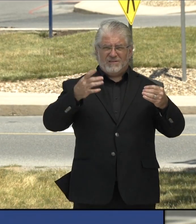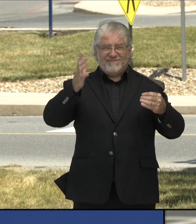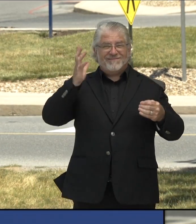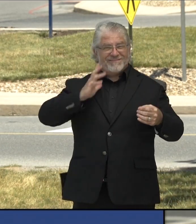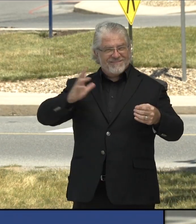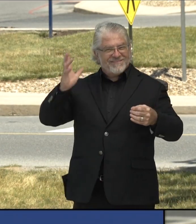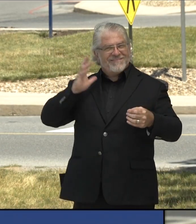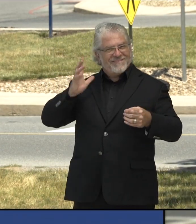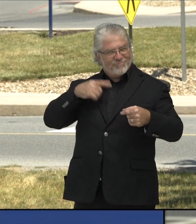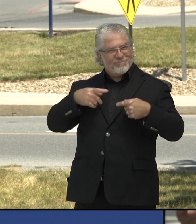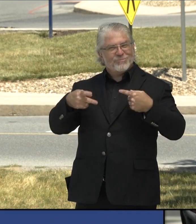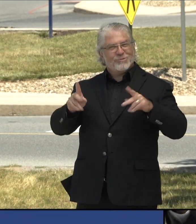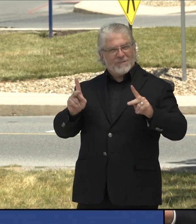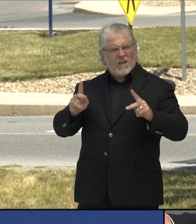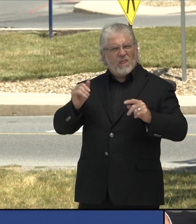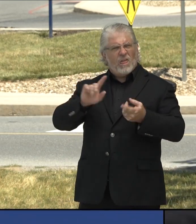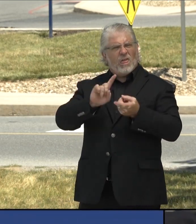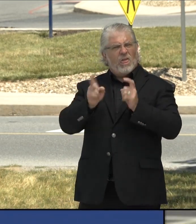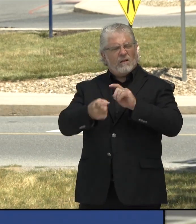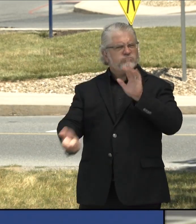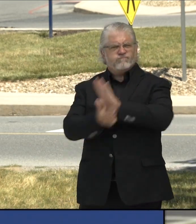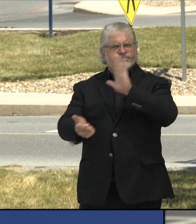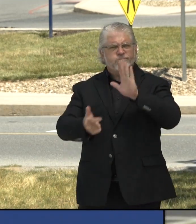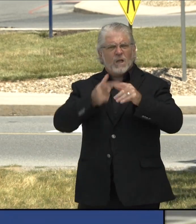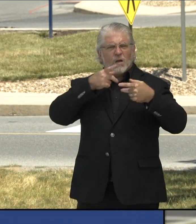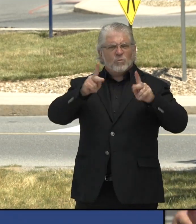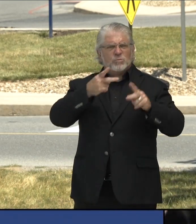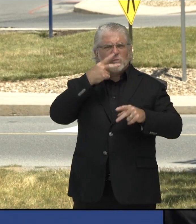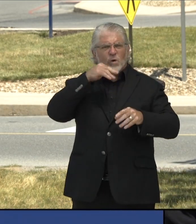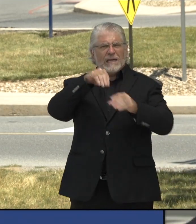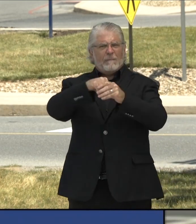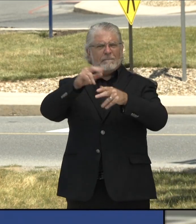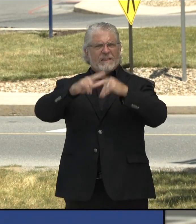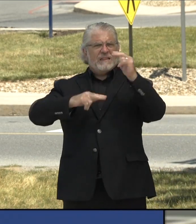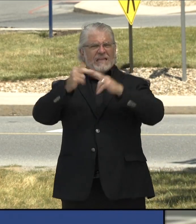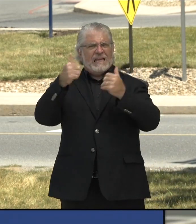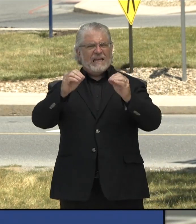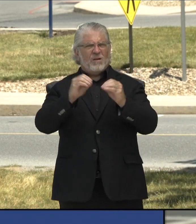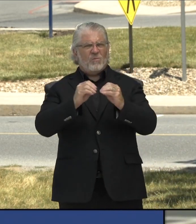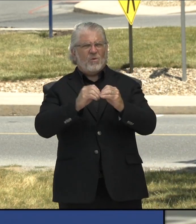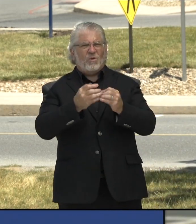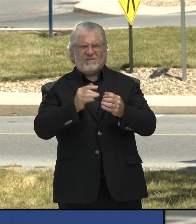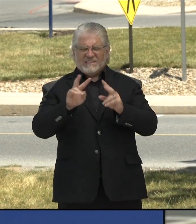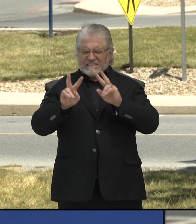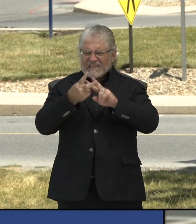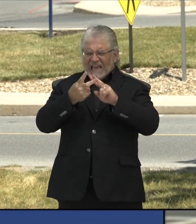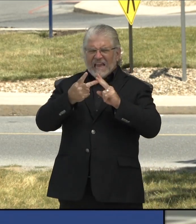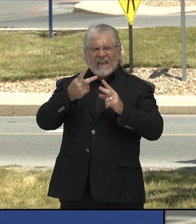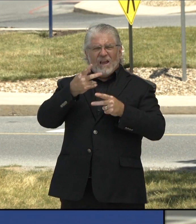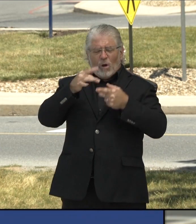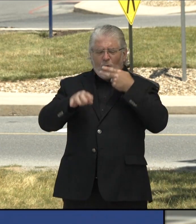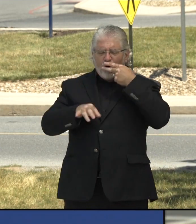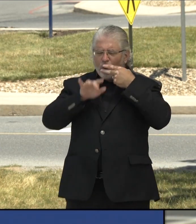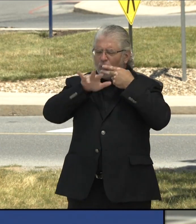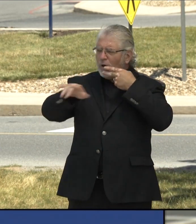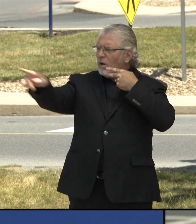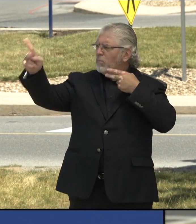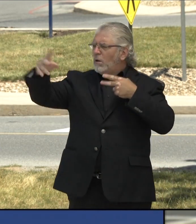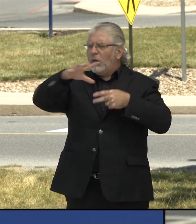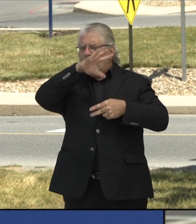But it just turned out, you know, there was a risk of secondhand smoke actually infecting somebody in the long run.